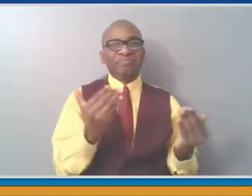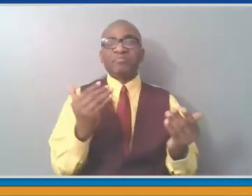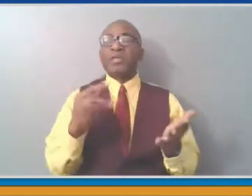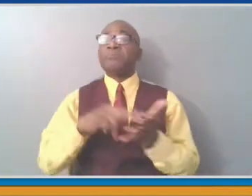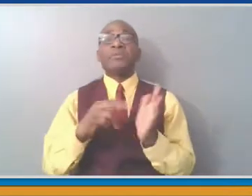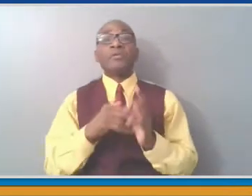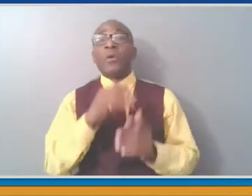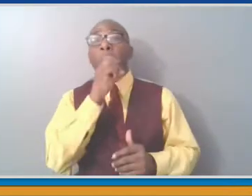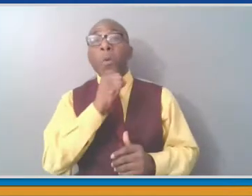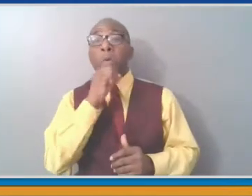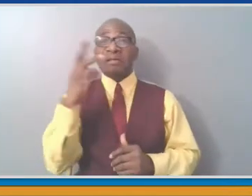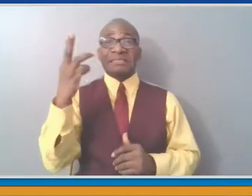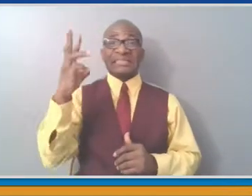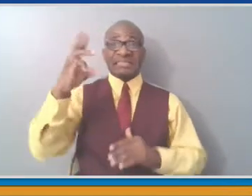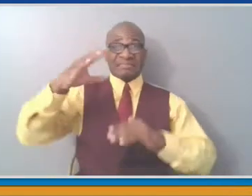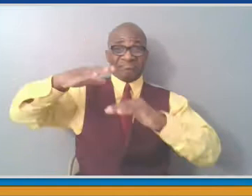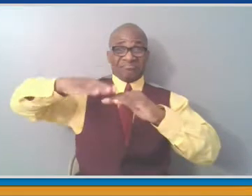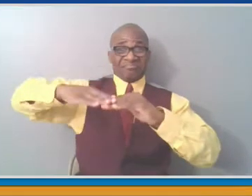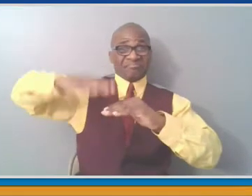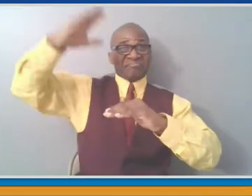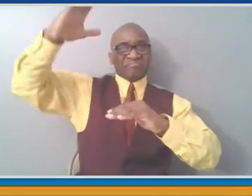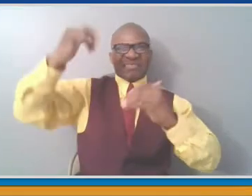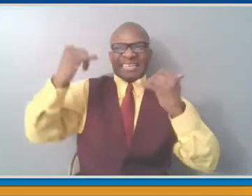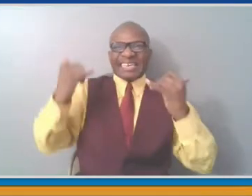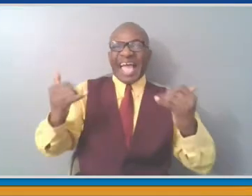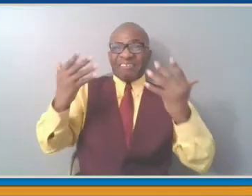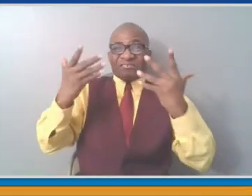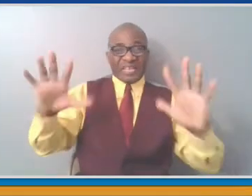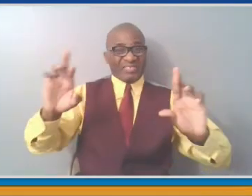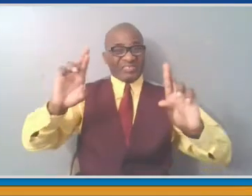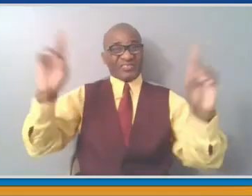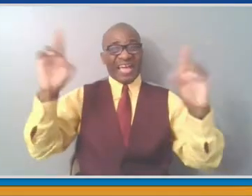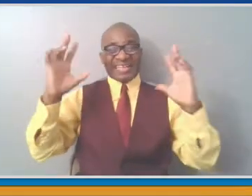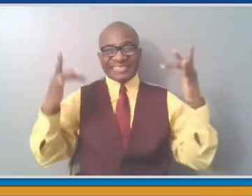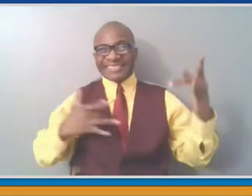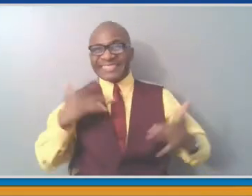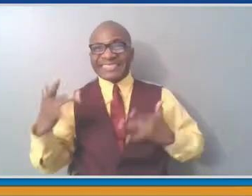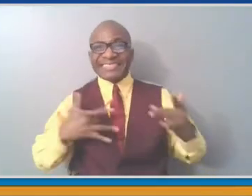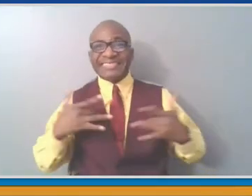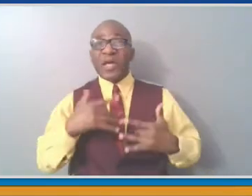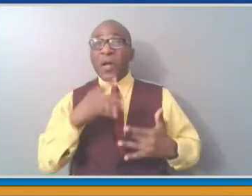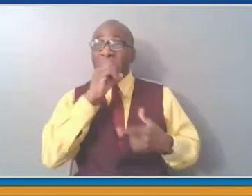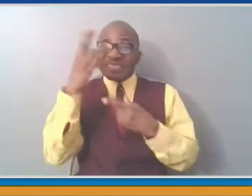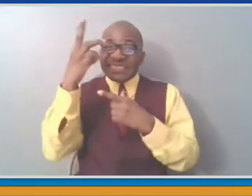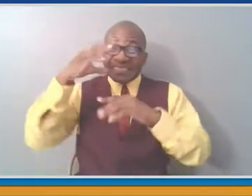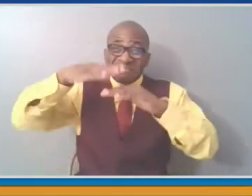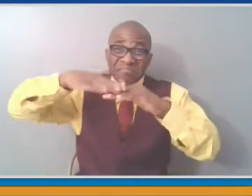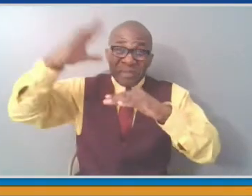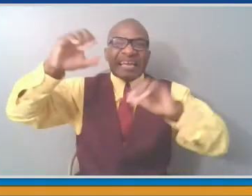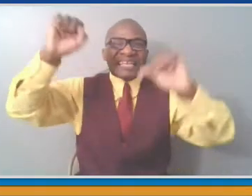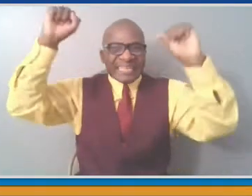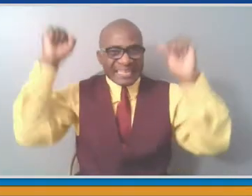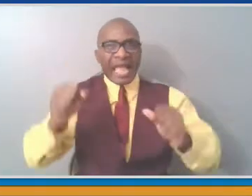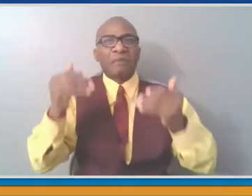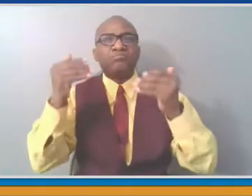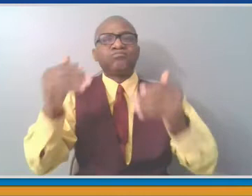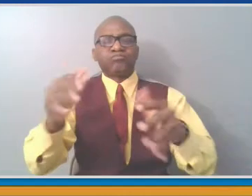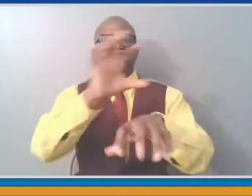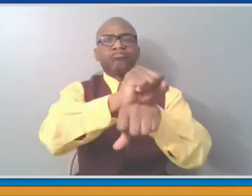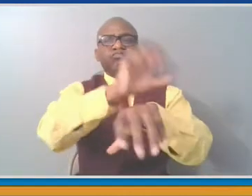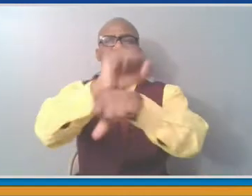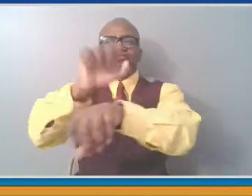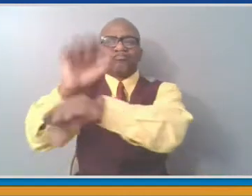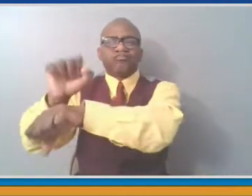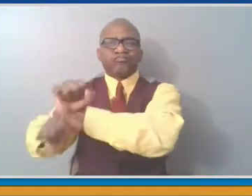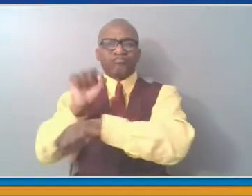the greater supply that we have that's made the difference of the number of people vaccinated. At our clinics, which are the largest single source of